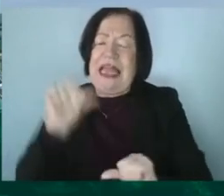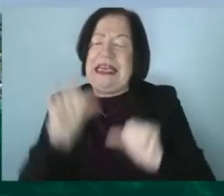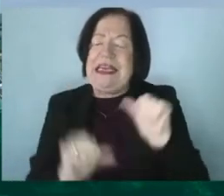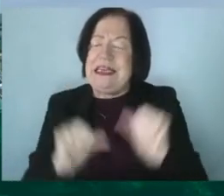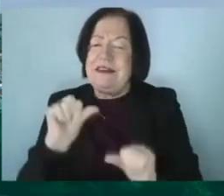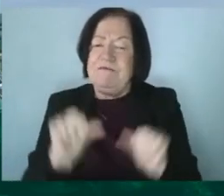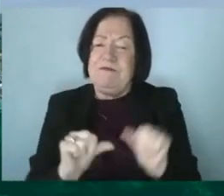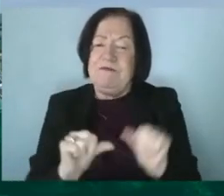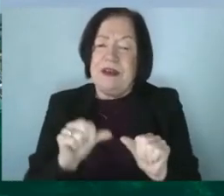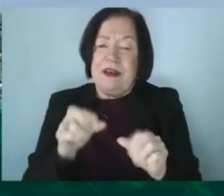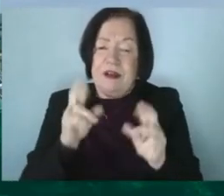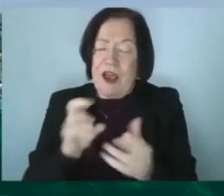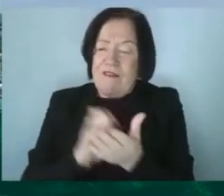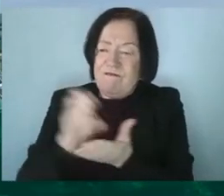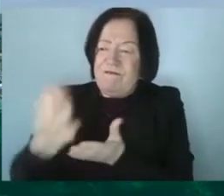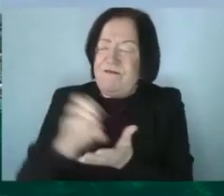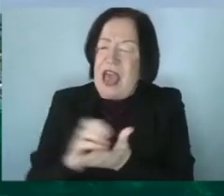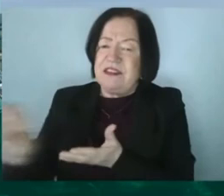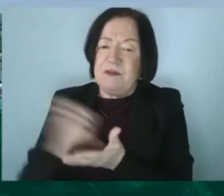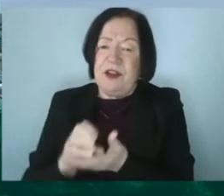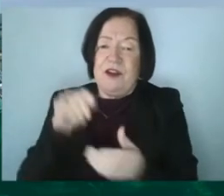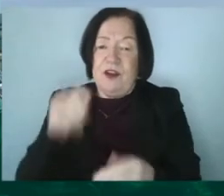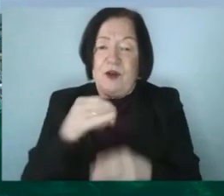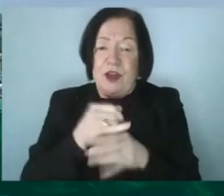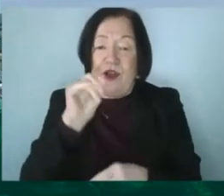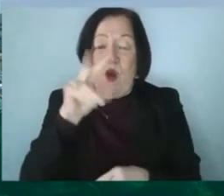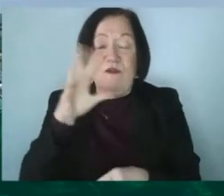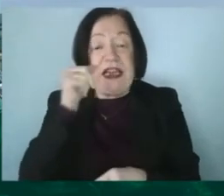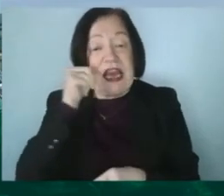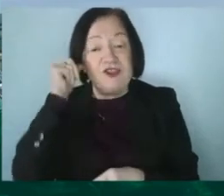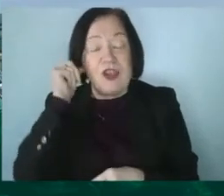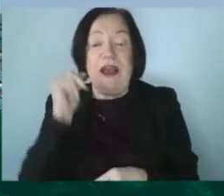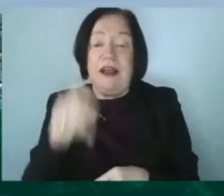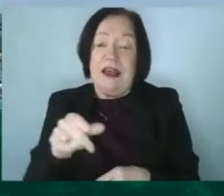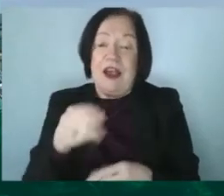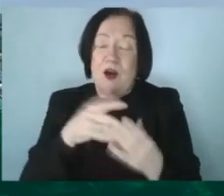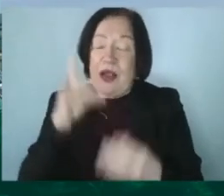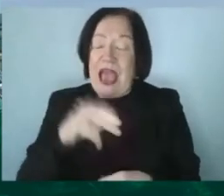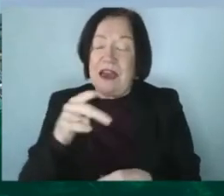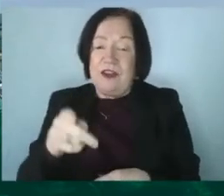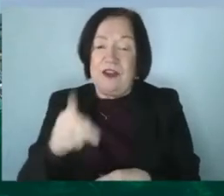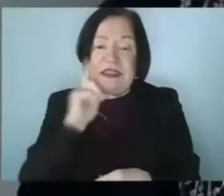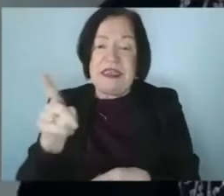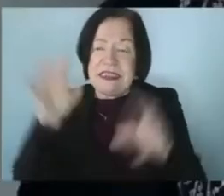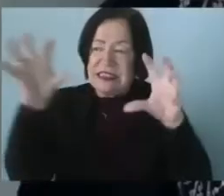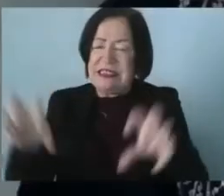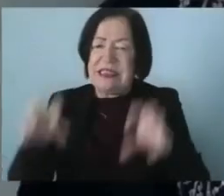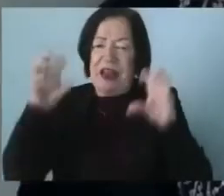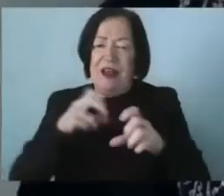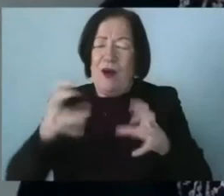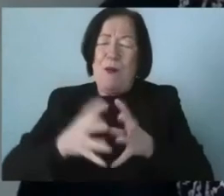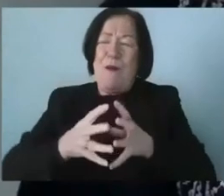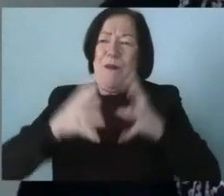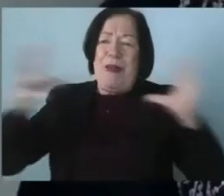um a proper investment you were you run the oval yesterday can obviously and and what you see is is a stadium that's so massively